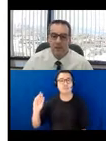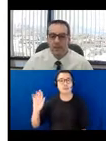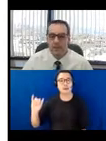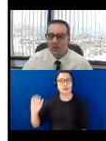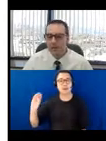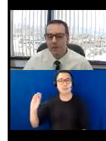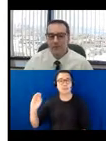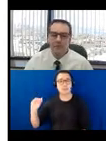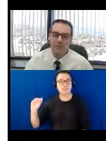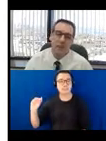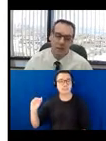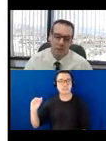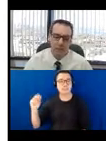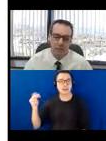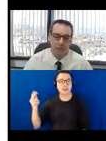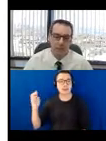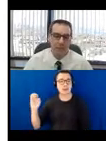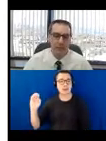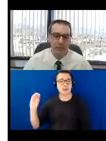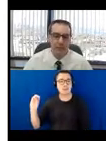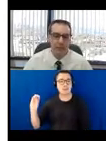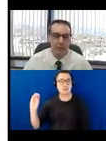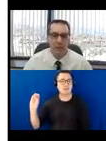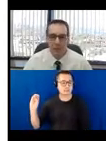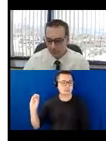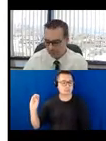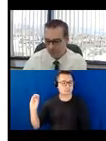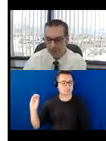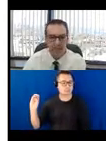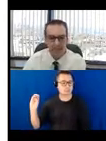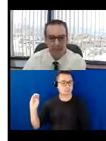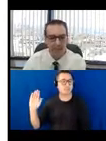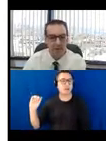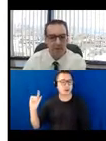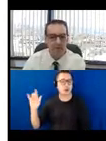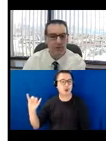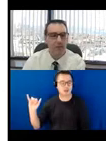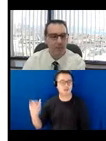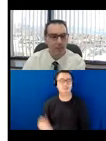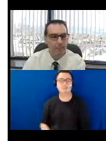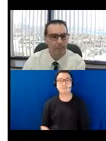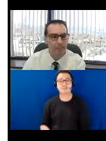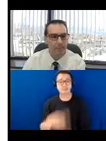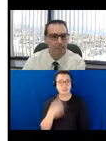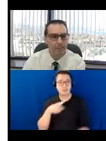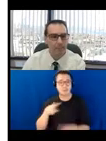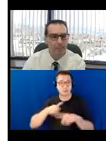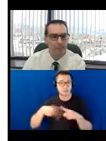our esteemed executive director, to officially welcome everyone. And Mary, when you are ready, can you turn on your camera?